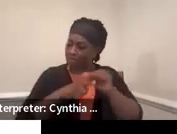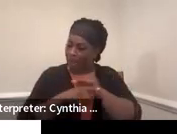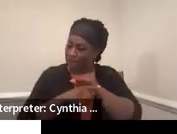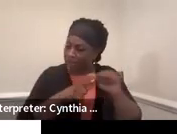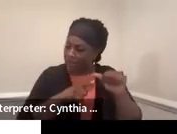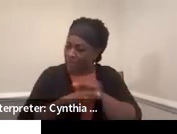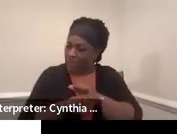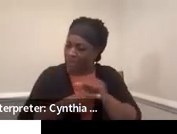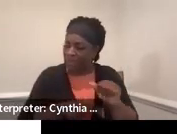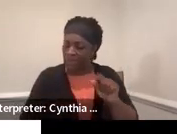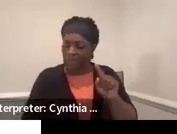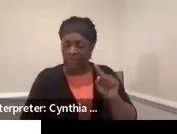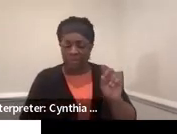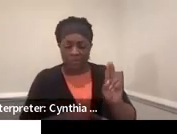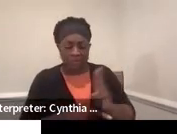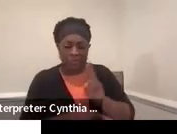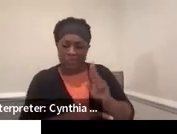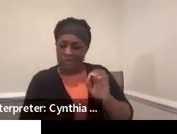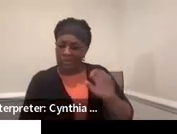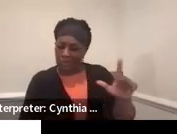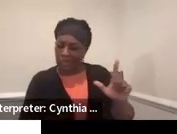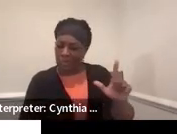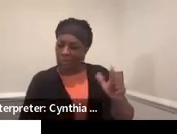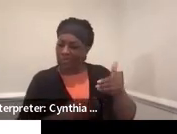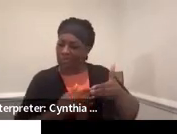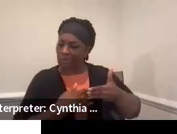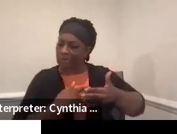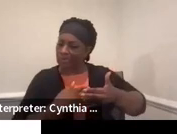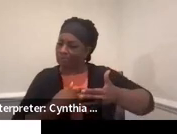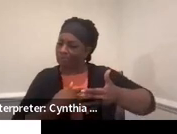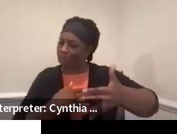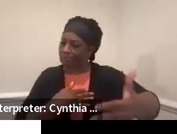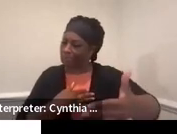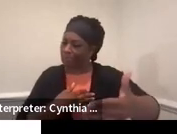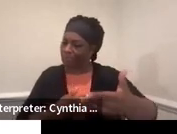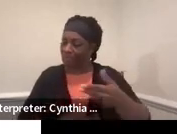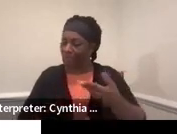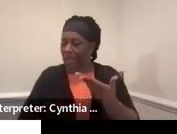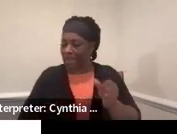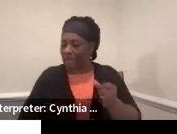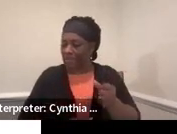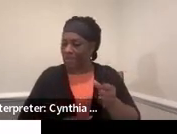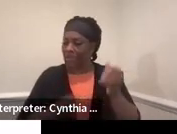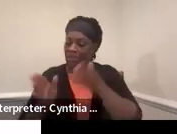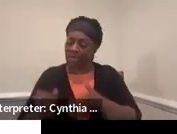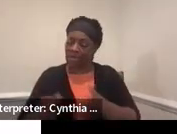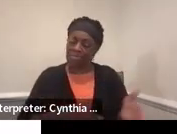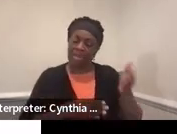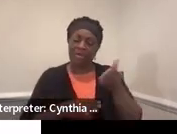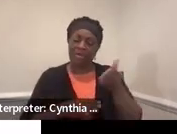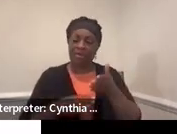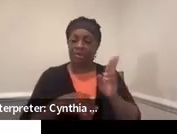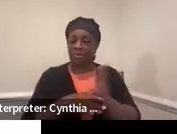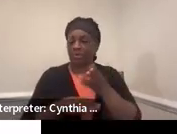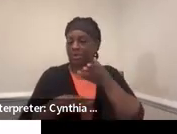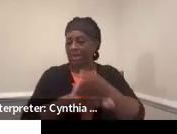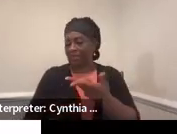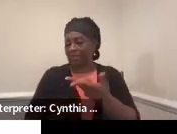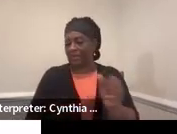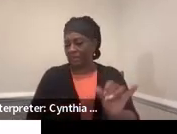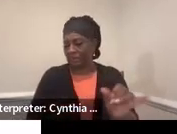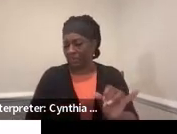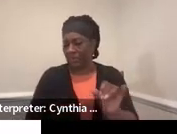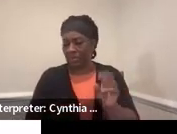the duration of being at high school, and they're prepared to use that post-secondary. But